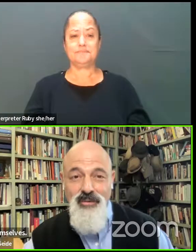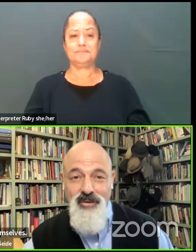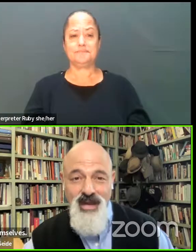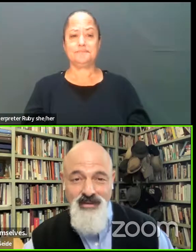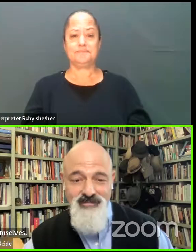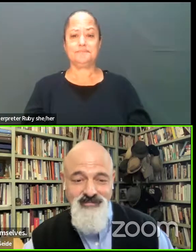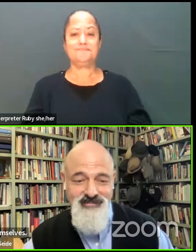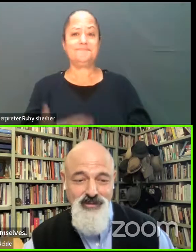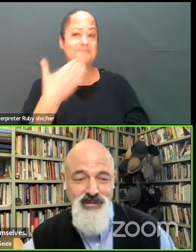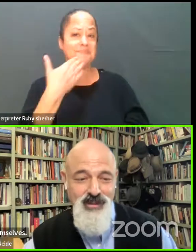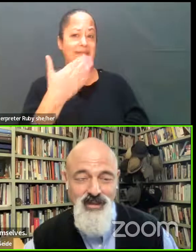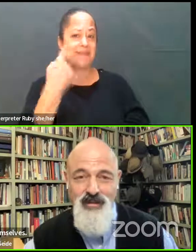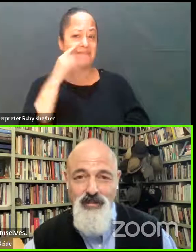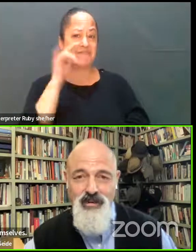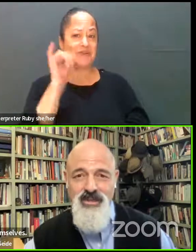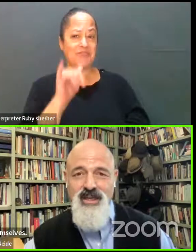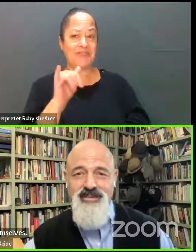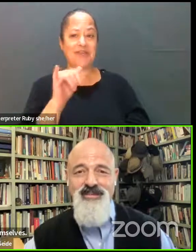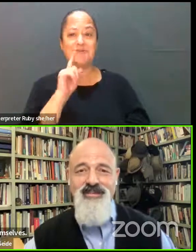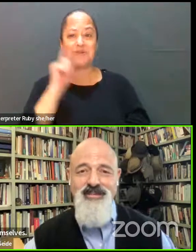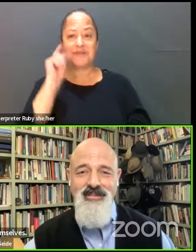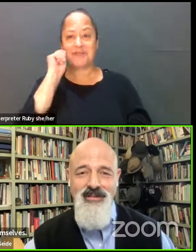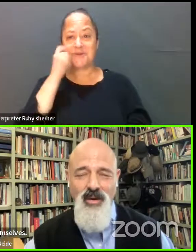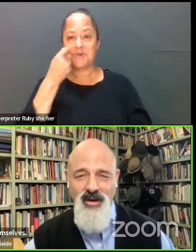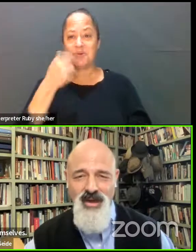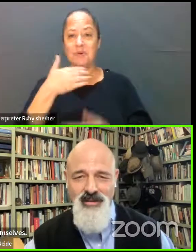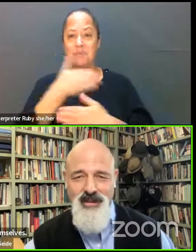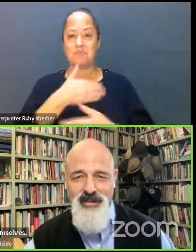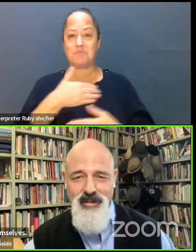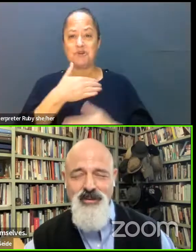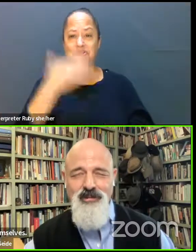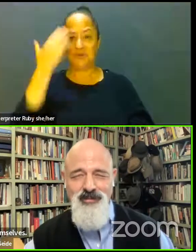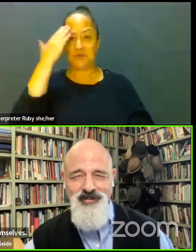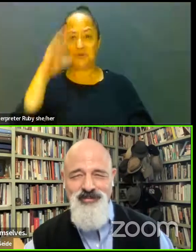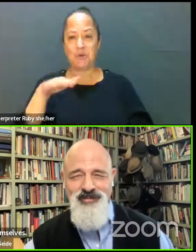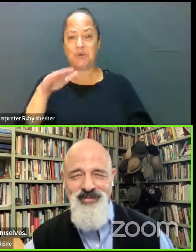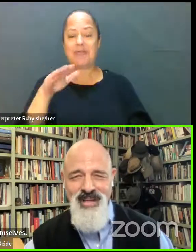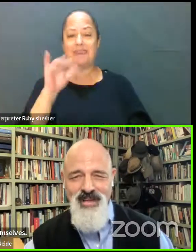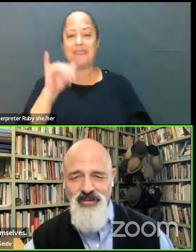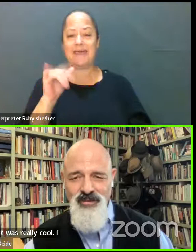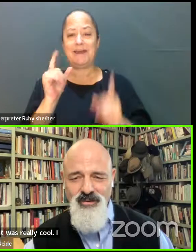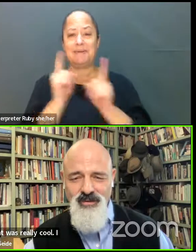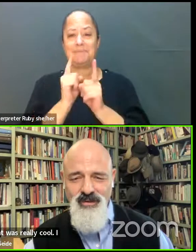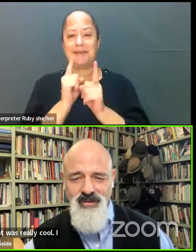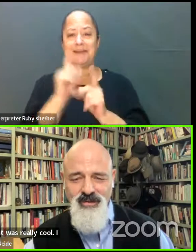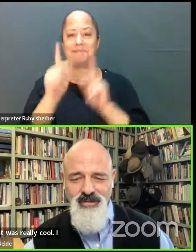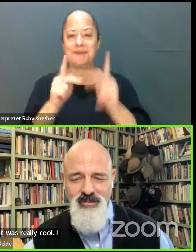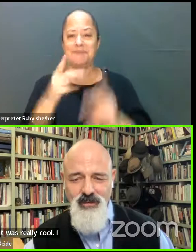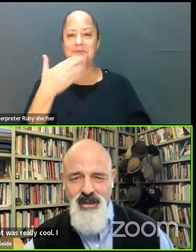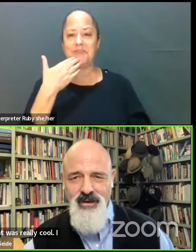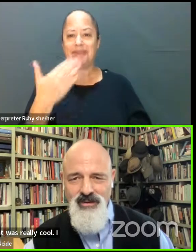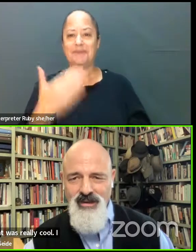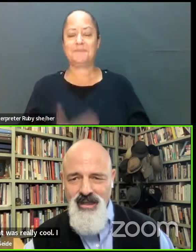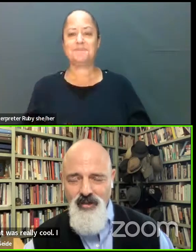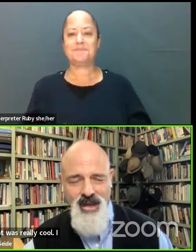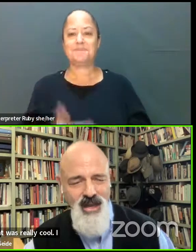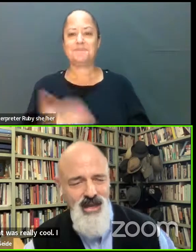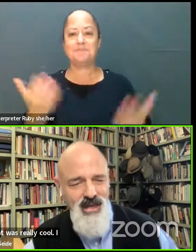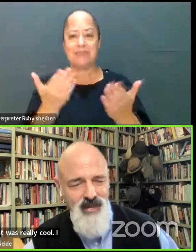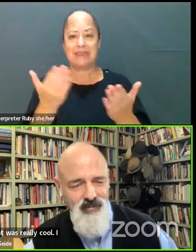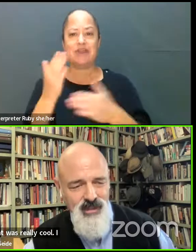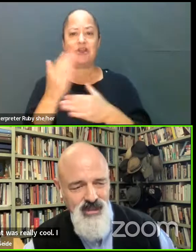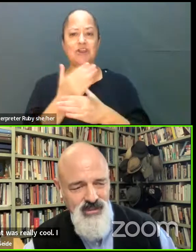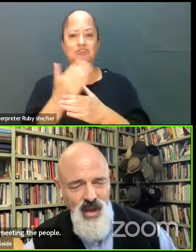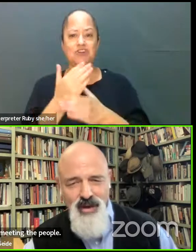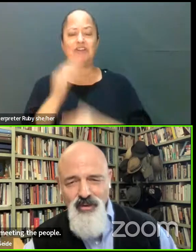Thank you for that. That was really cool. appreciate knowing all that and meeting the people. Thank you for being here and sharing that way.